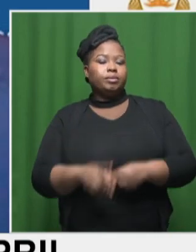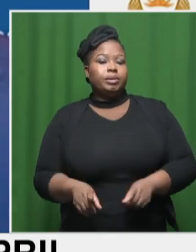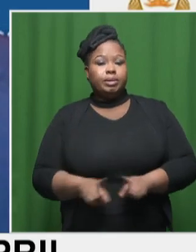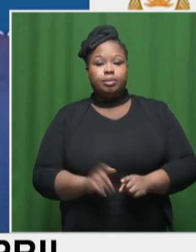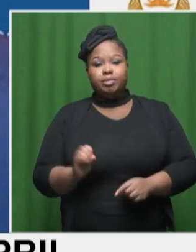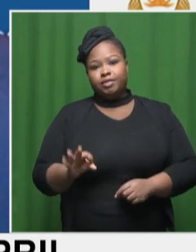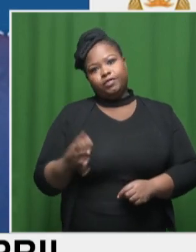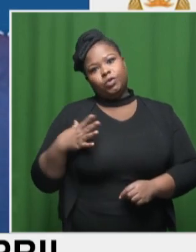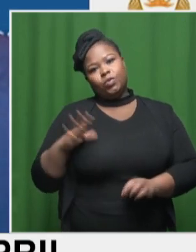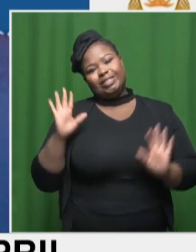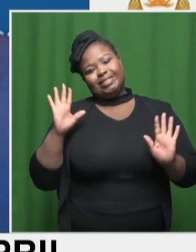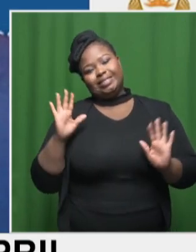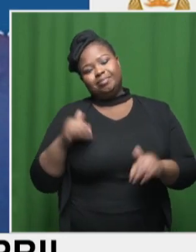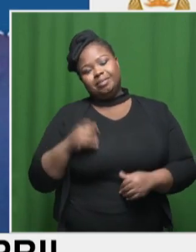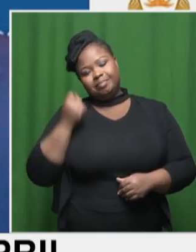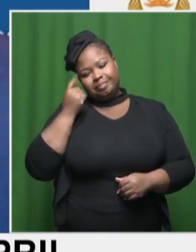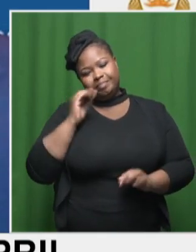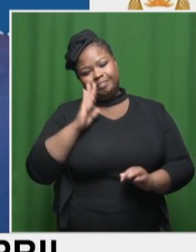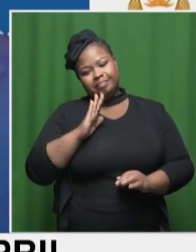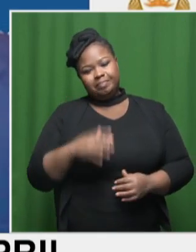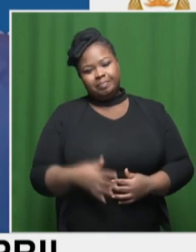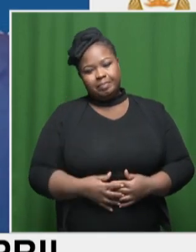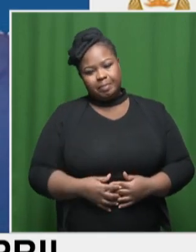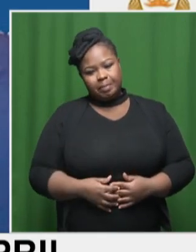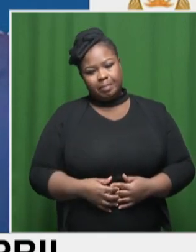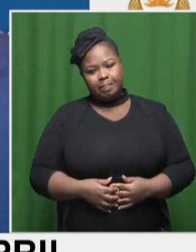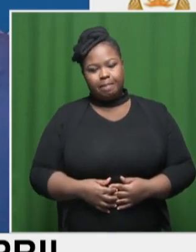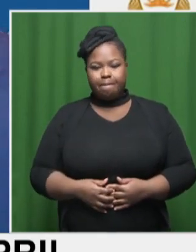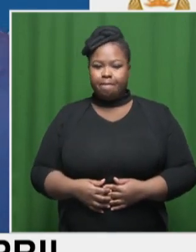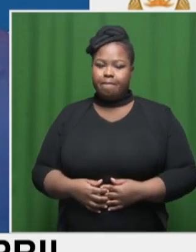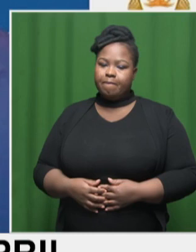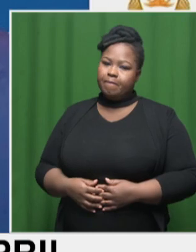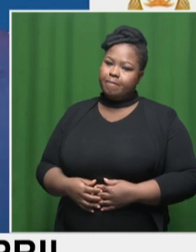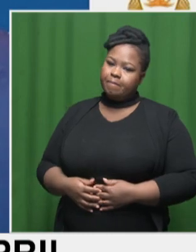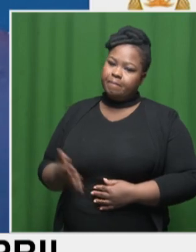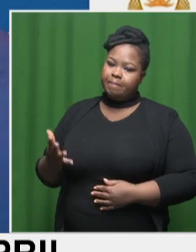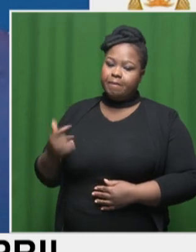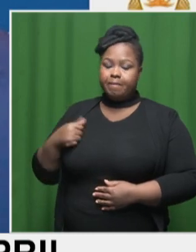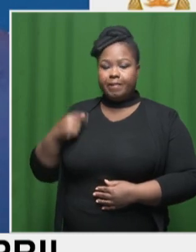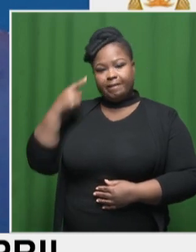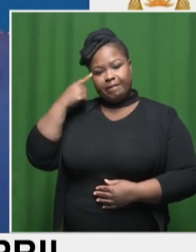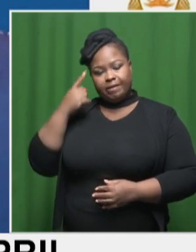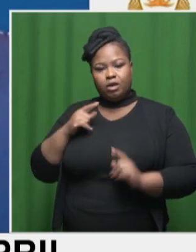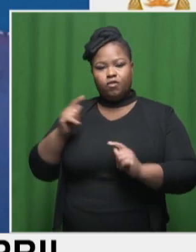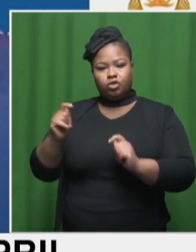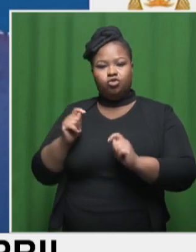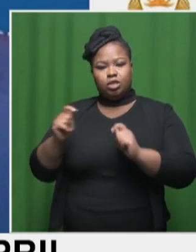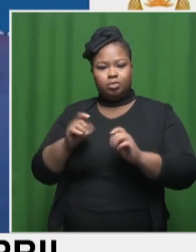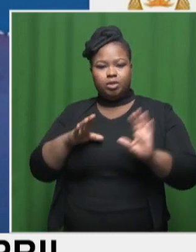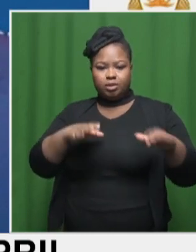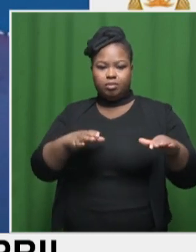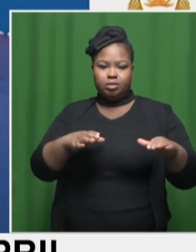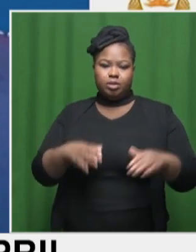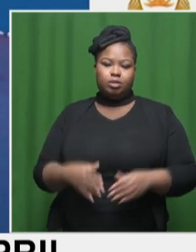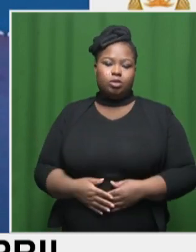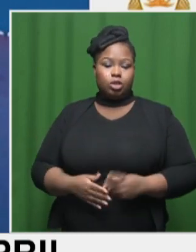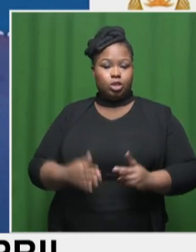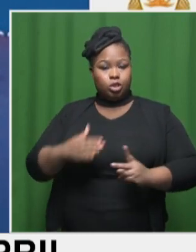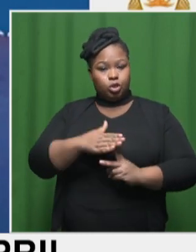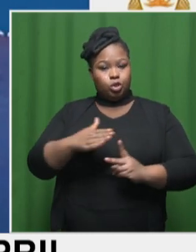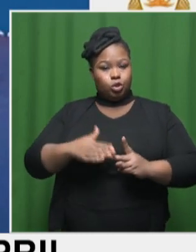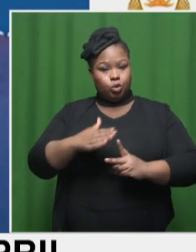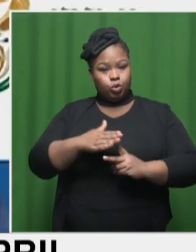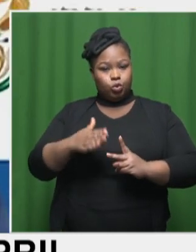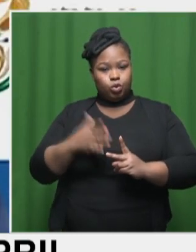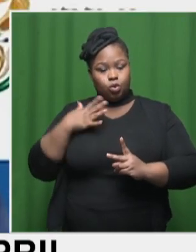not willing to go there, I'll understand, Patrick. No, no, not at all. So I think within the transport category, there's really two major factors